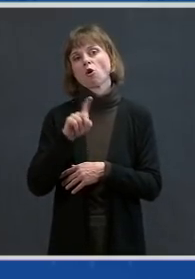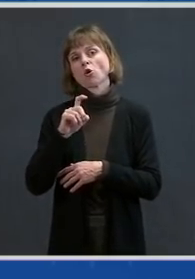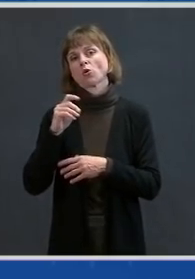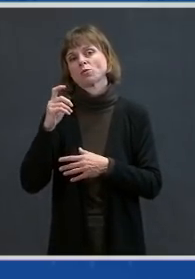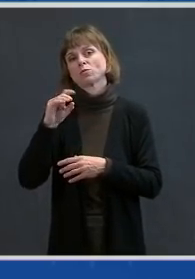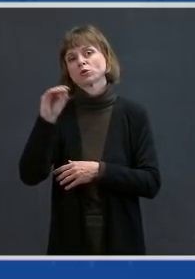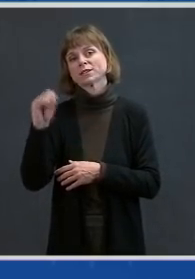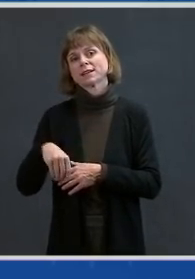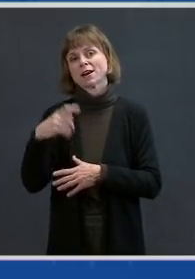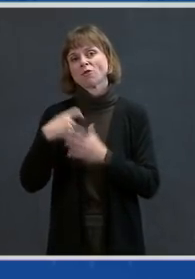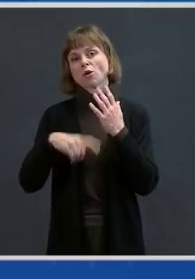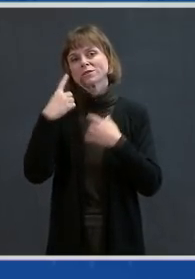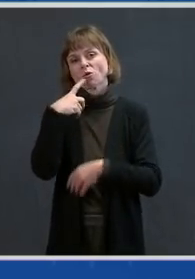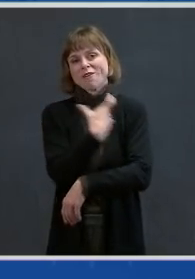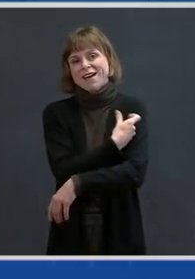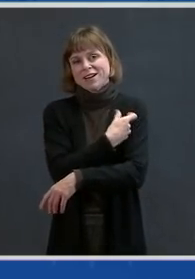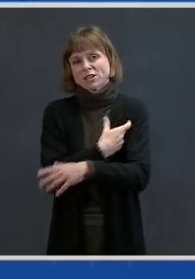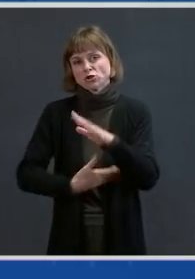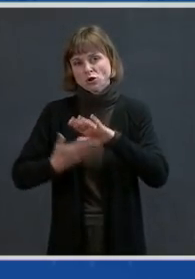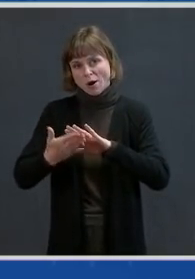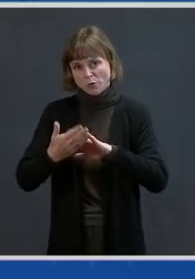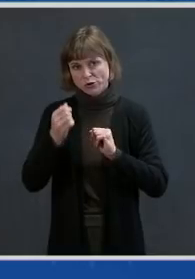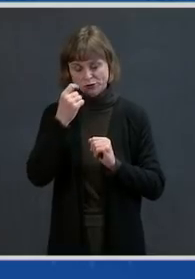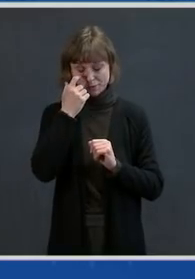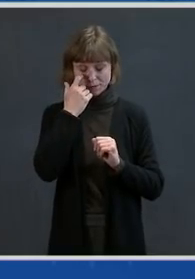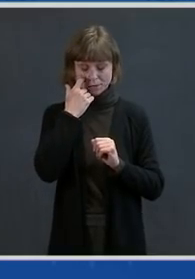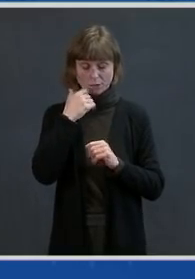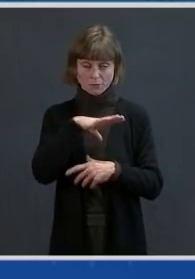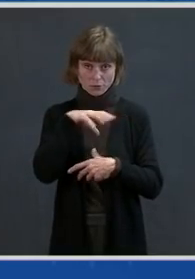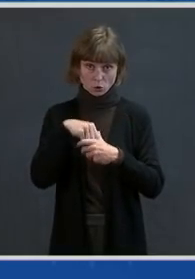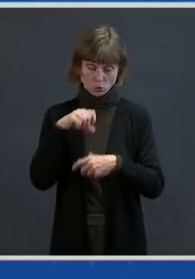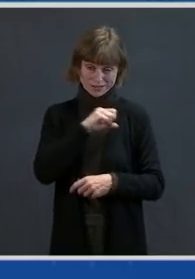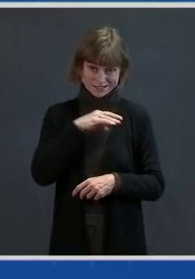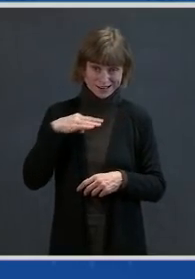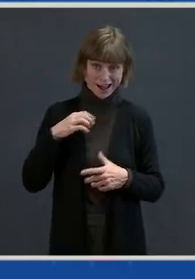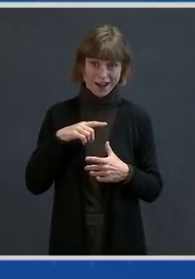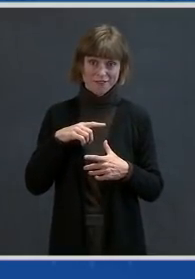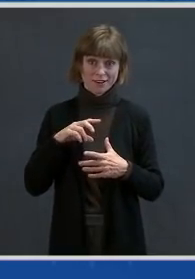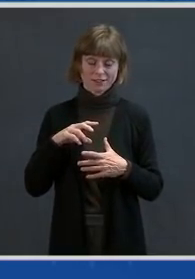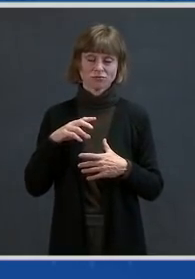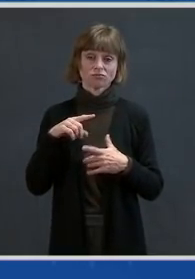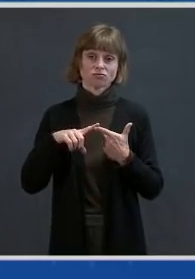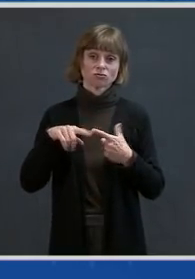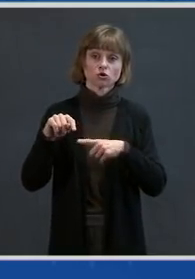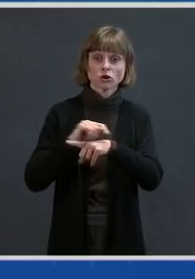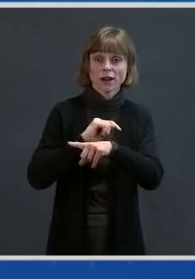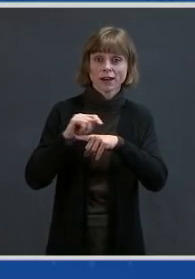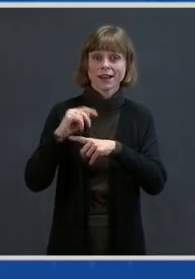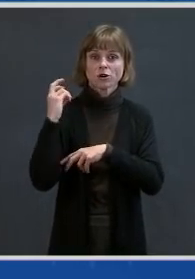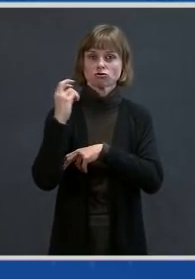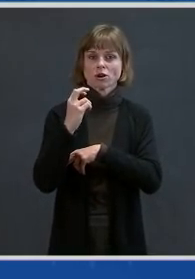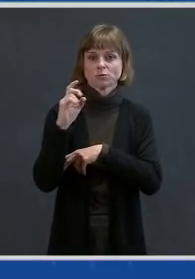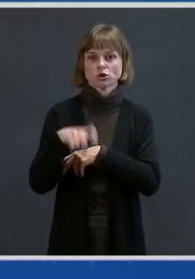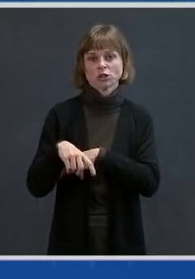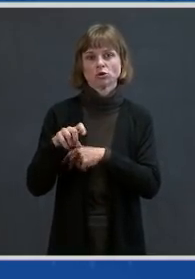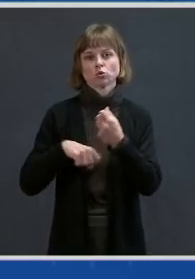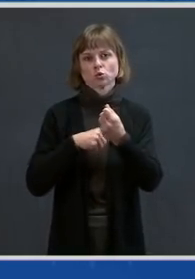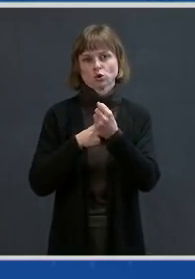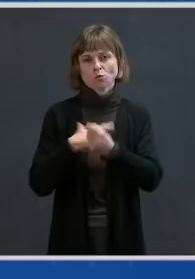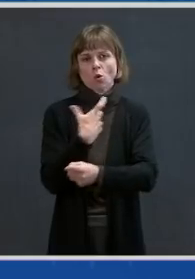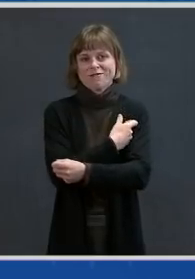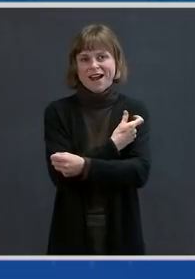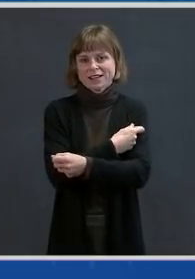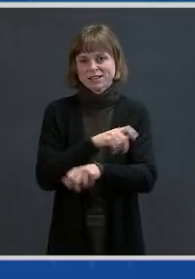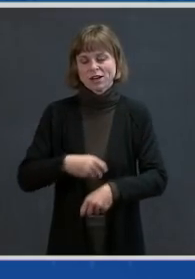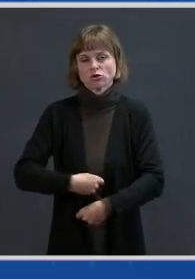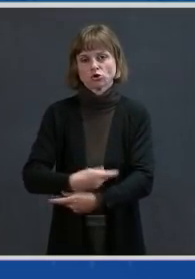This funding covers critical supplies, staffing, training, and transportation needs that support increased vaccination distribution and